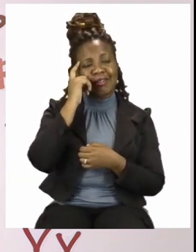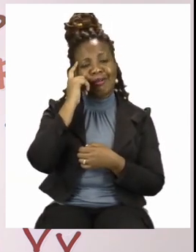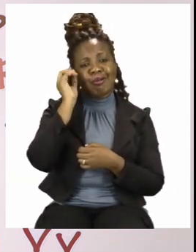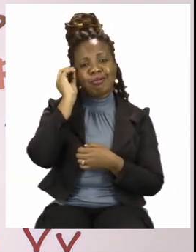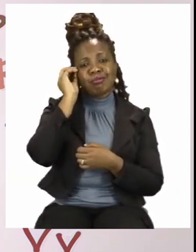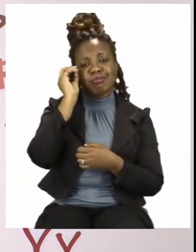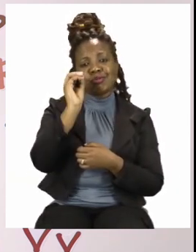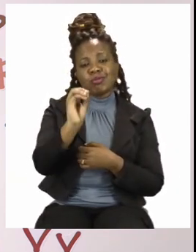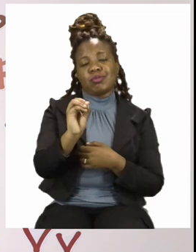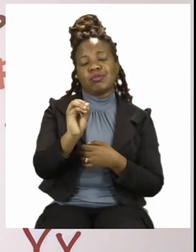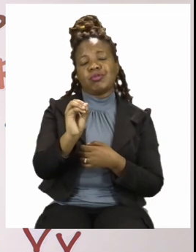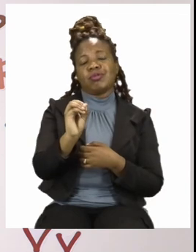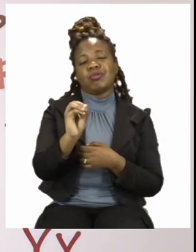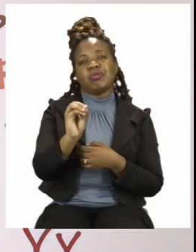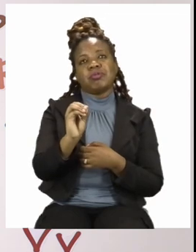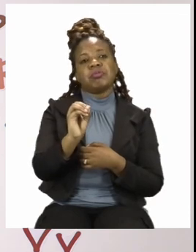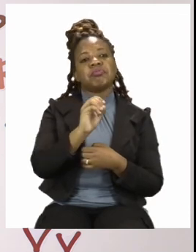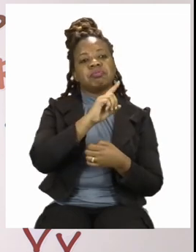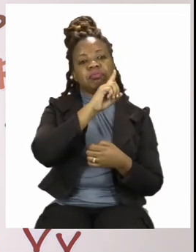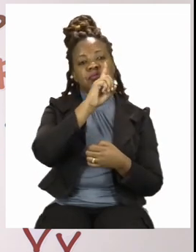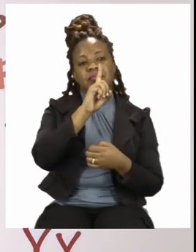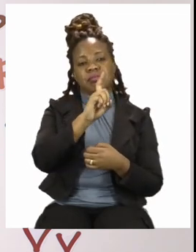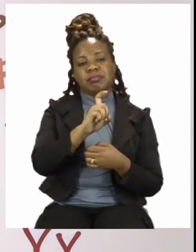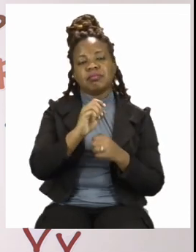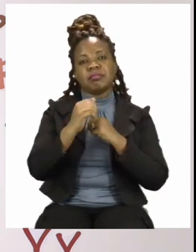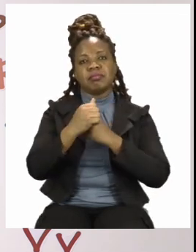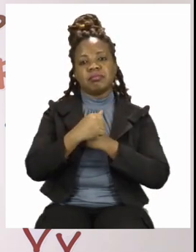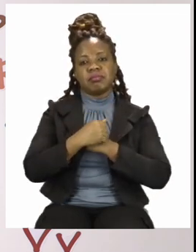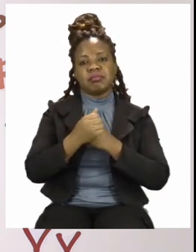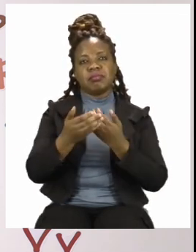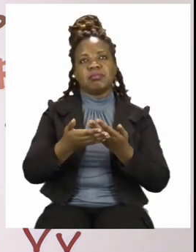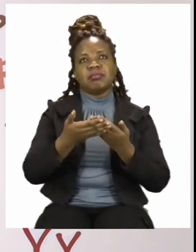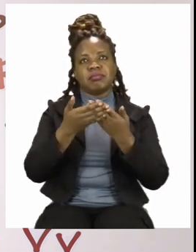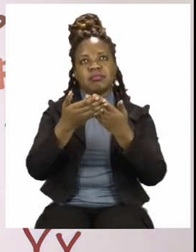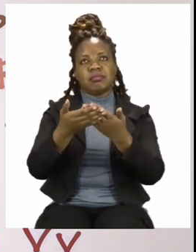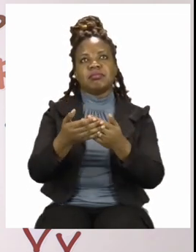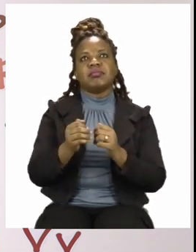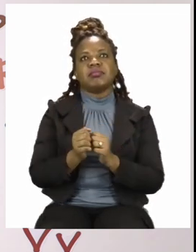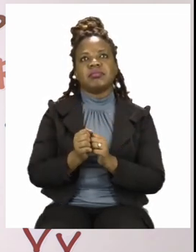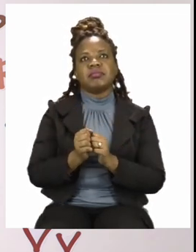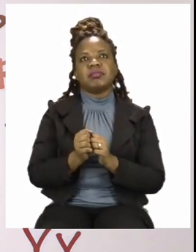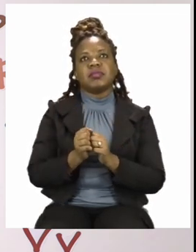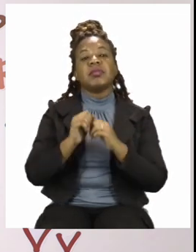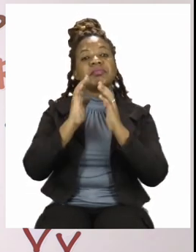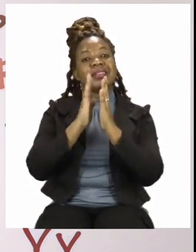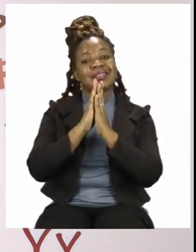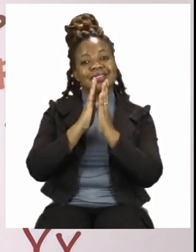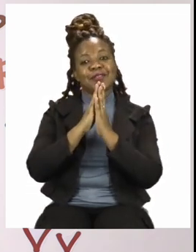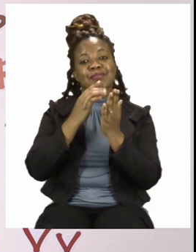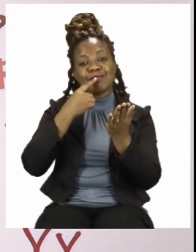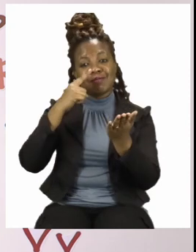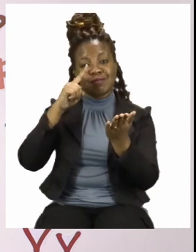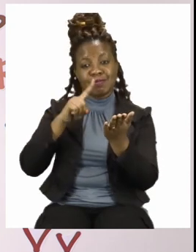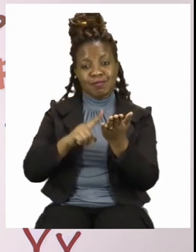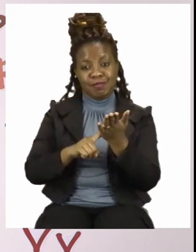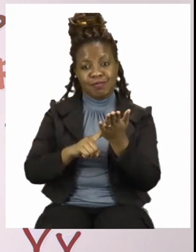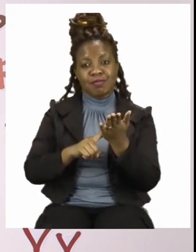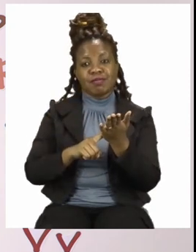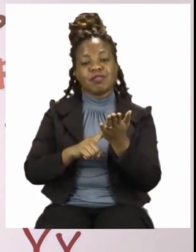always ask an adult for help. Please promise me though that you will finish your work by